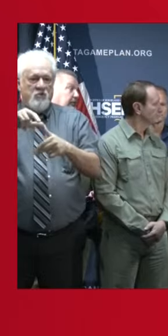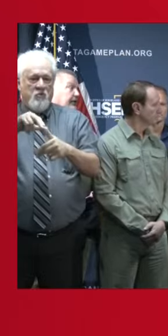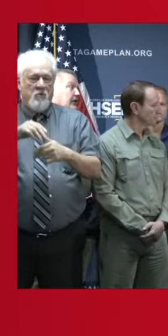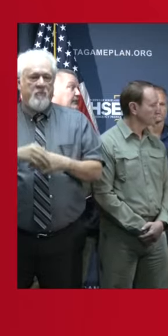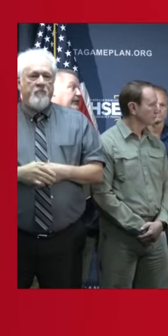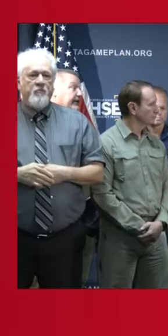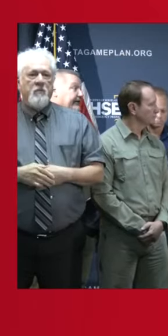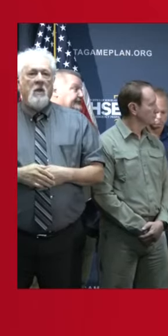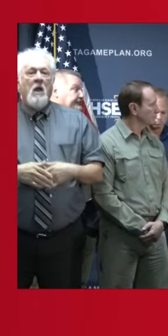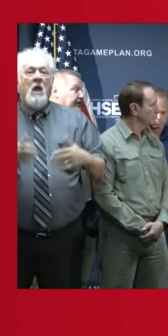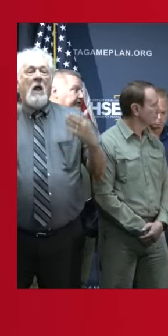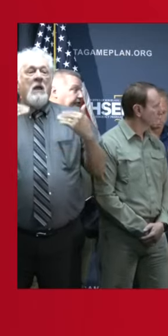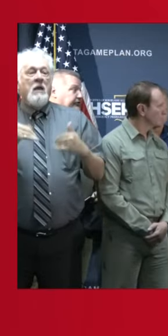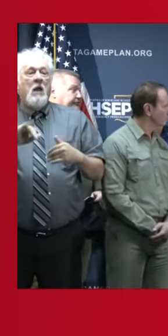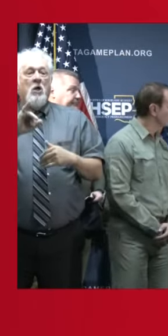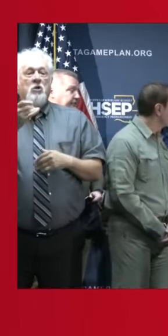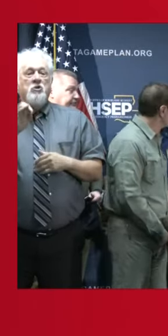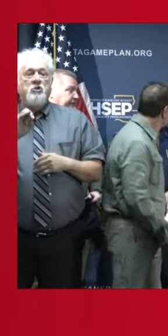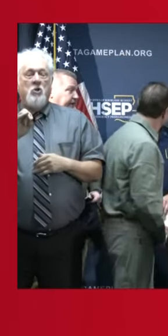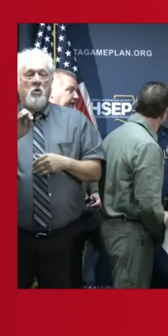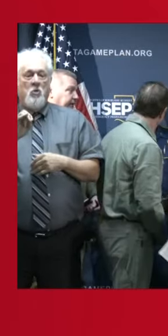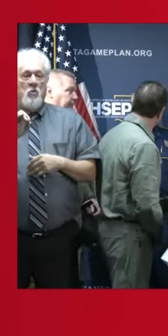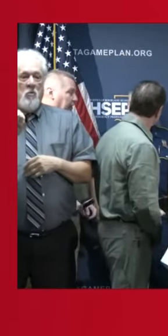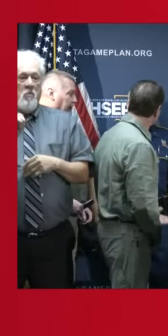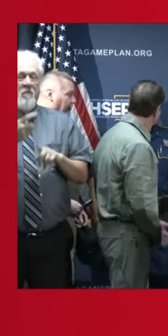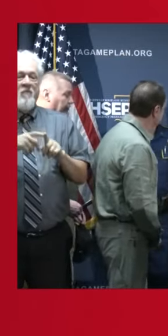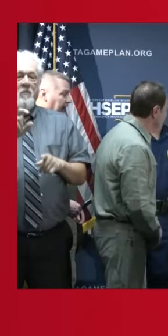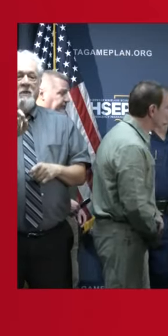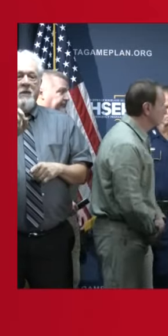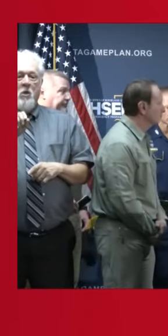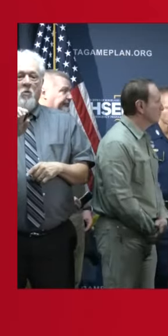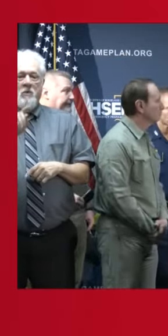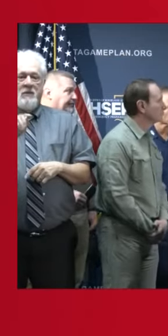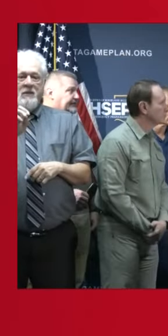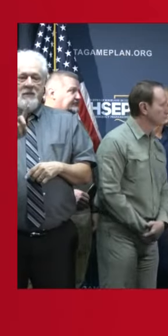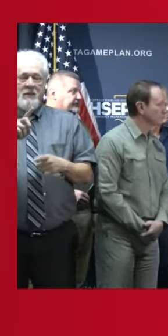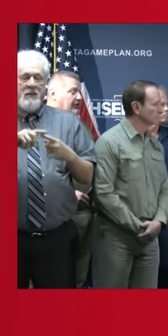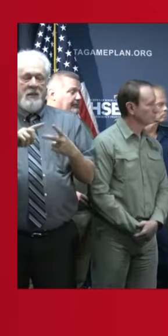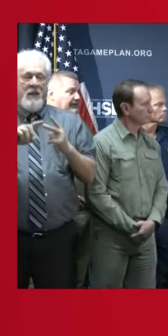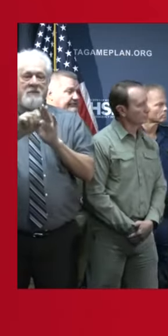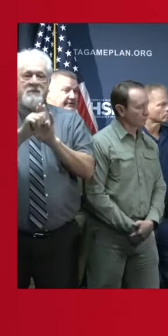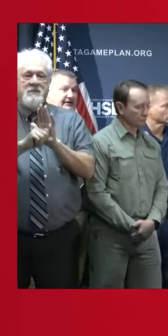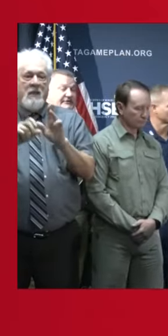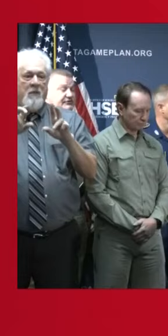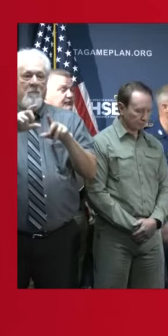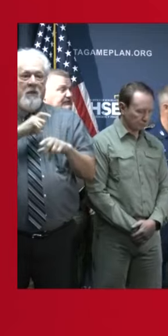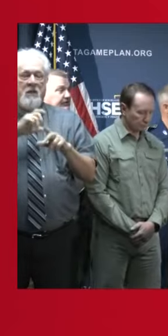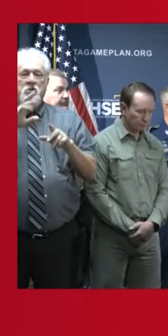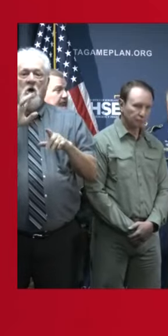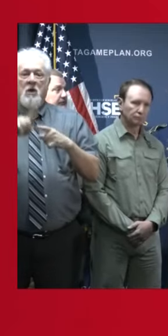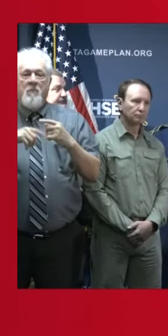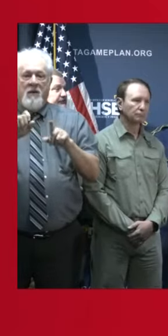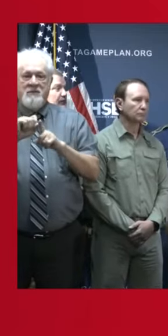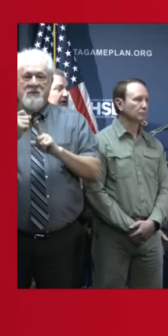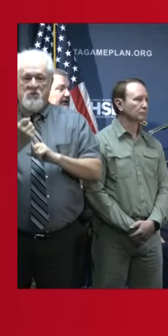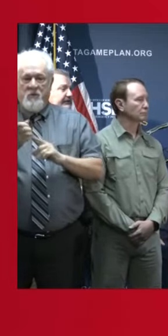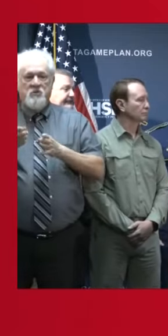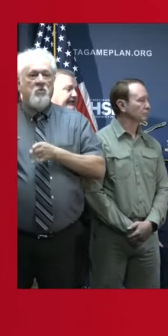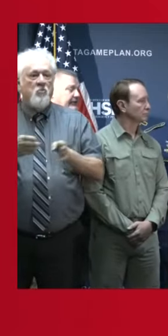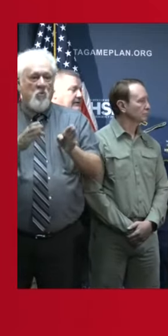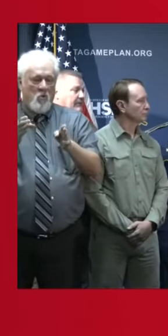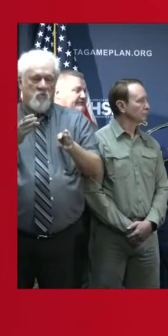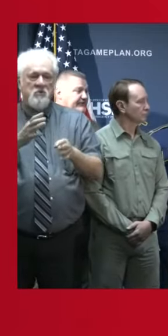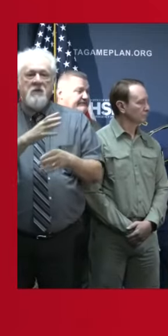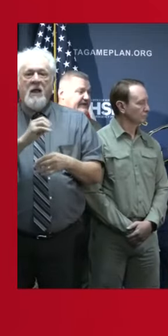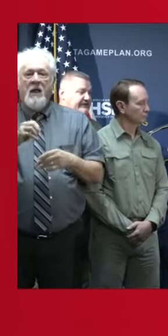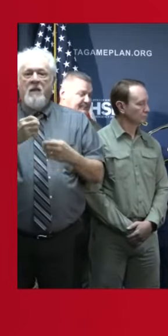Okay. We're going to have Joe Donahue from DOTD and Colonel Hodges from State Police to talk about the situation of the roads as well as